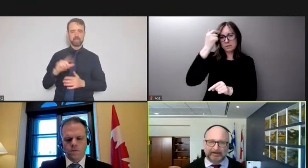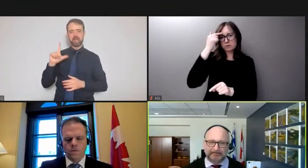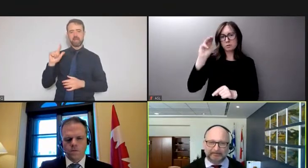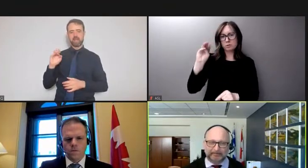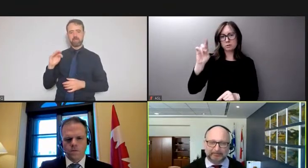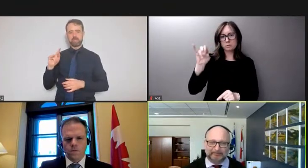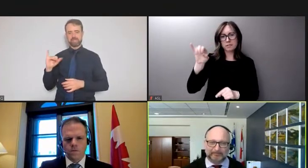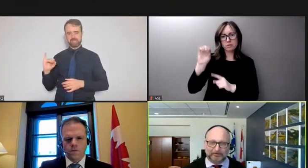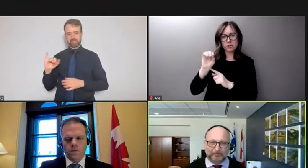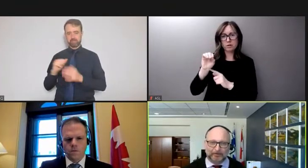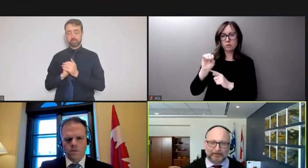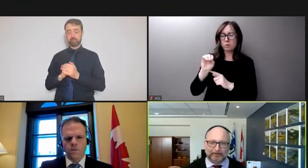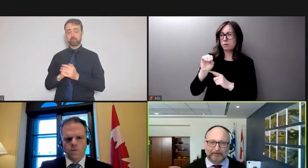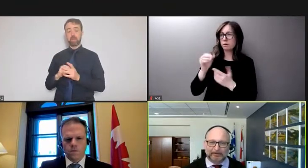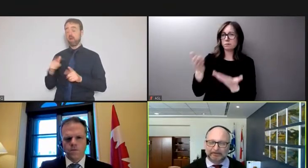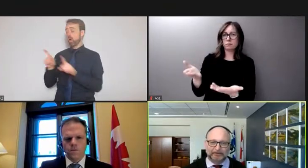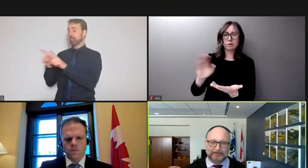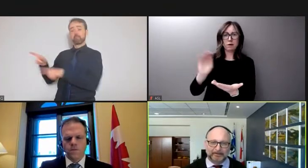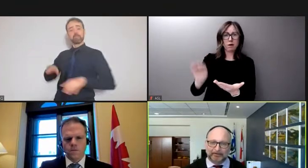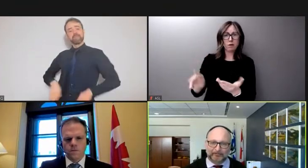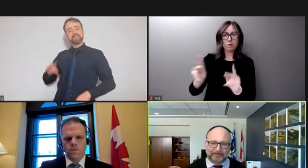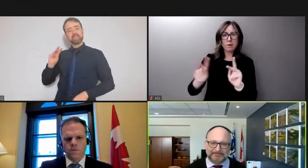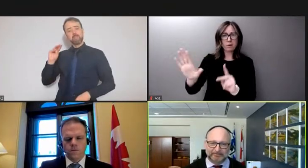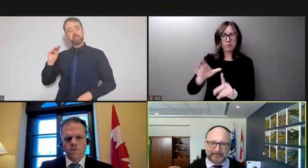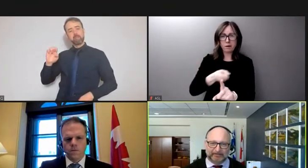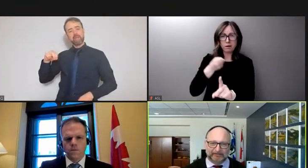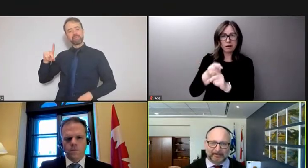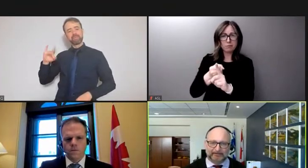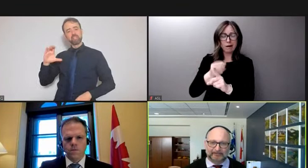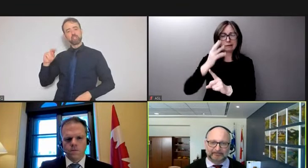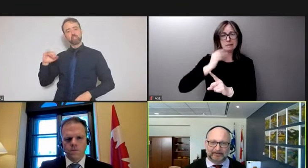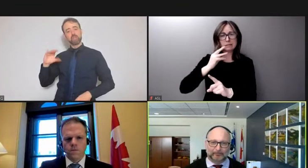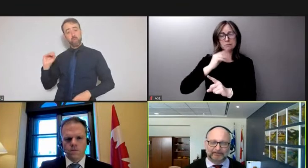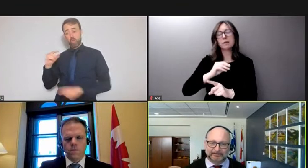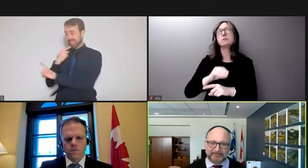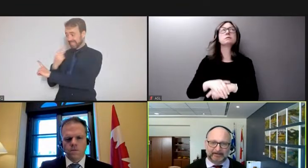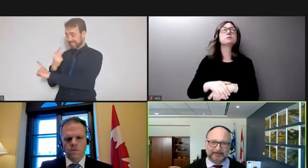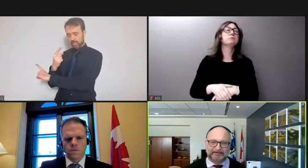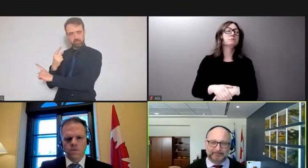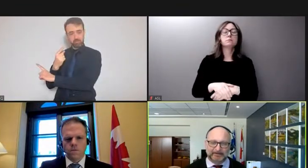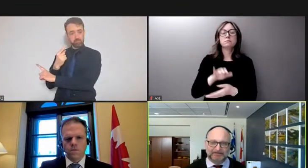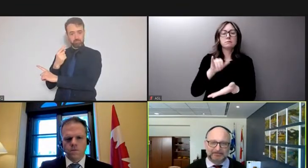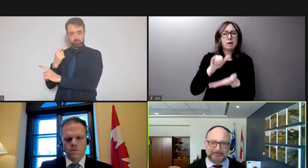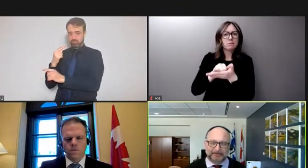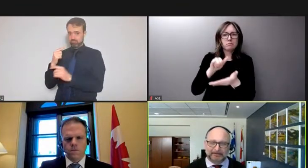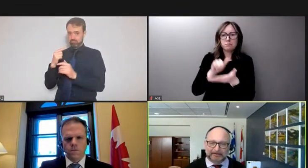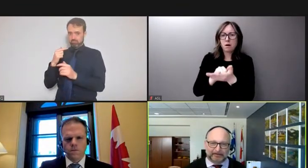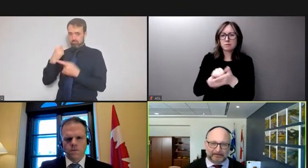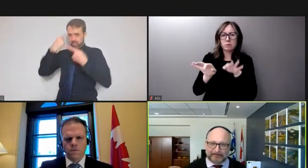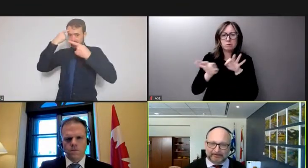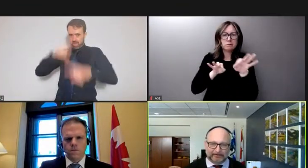impact on the people of Ottawa. You can't overestimate that, what that intimidation,